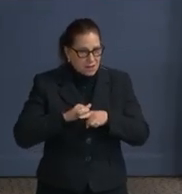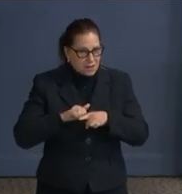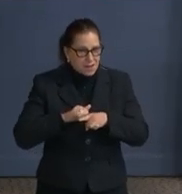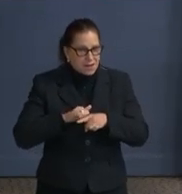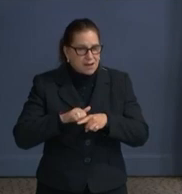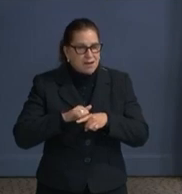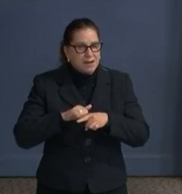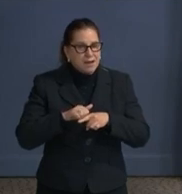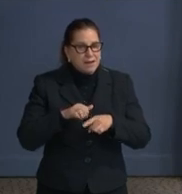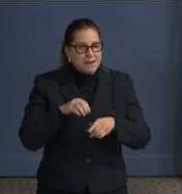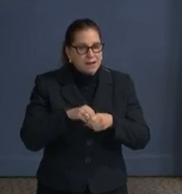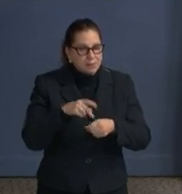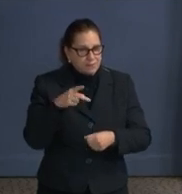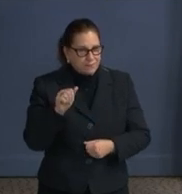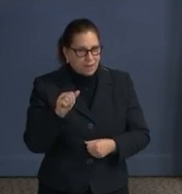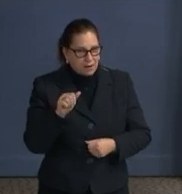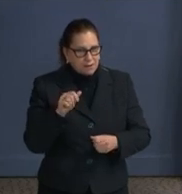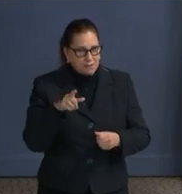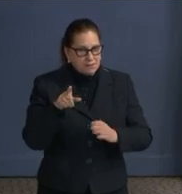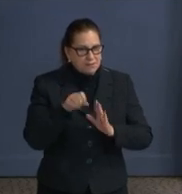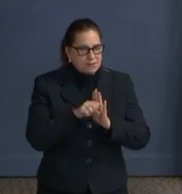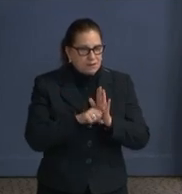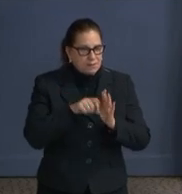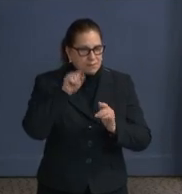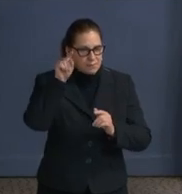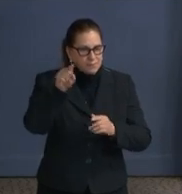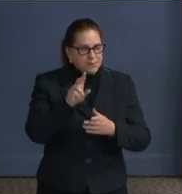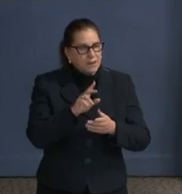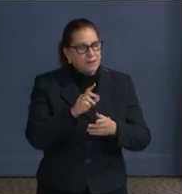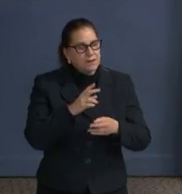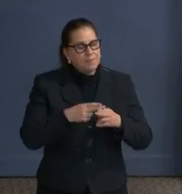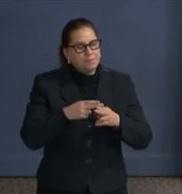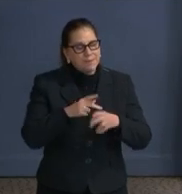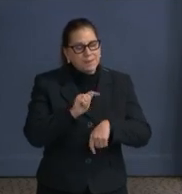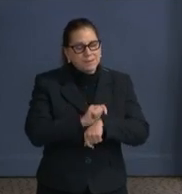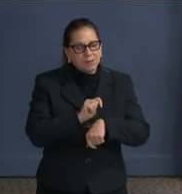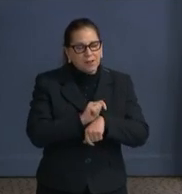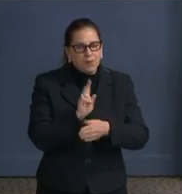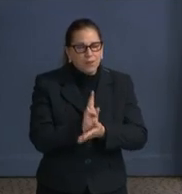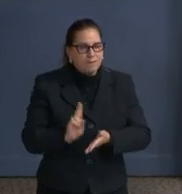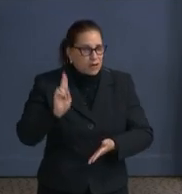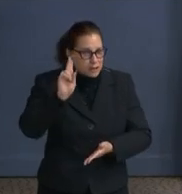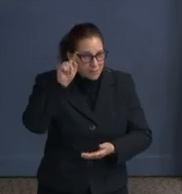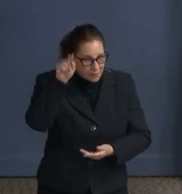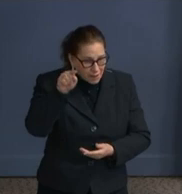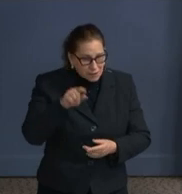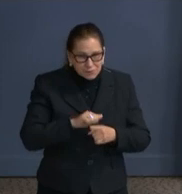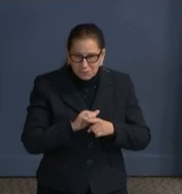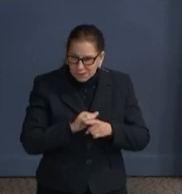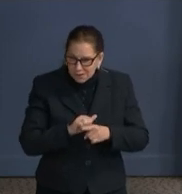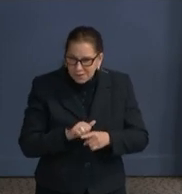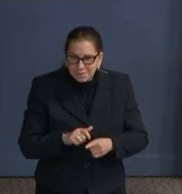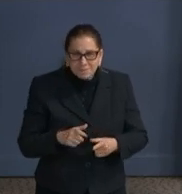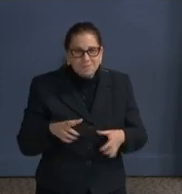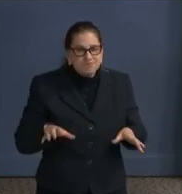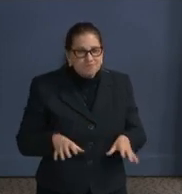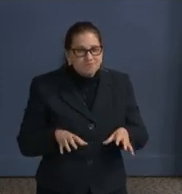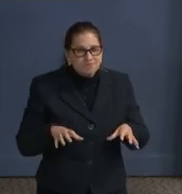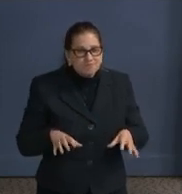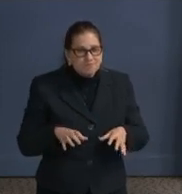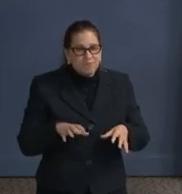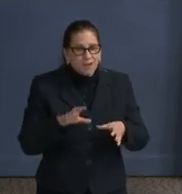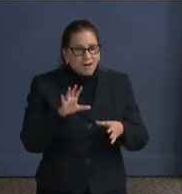Pennsylvania, at Temple University. And during his career, Dr. Diaz has performed more than 8,000